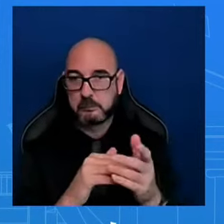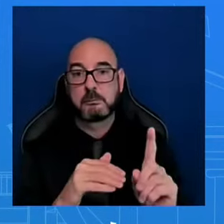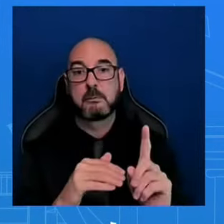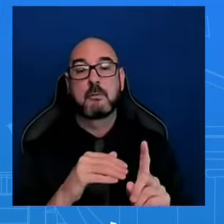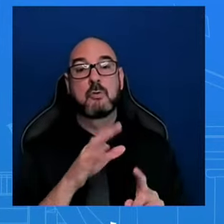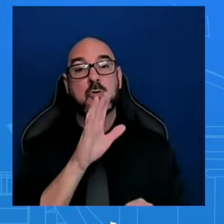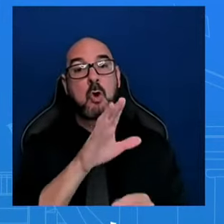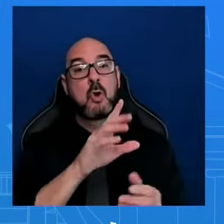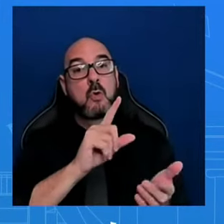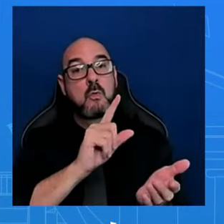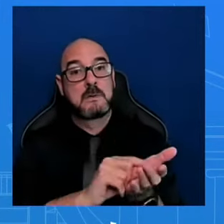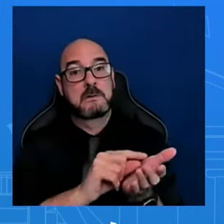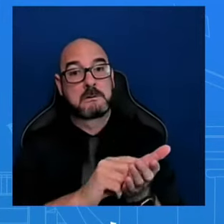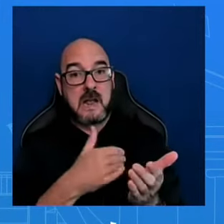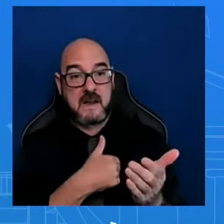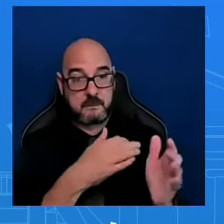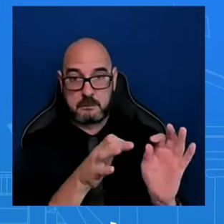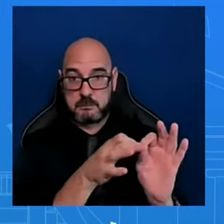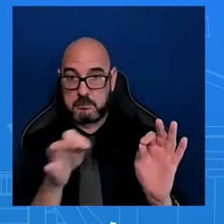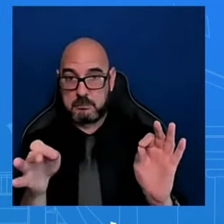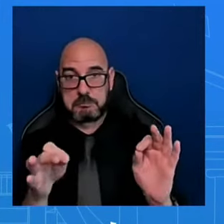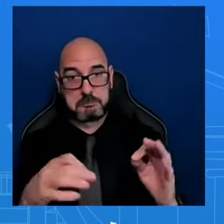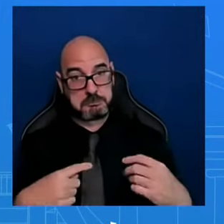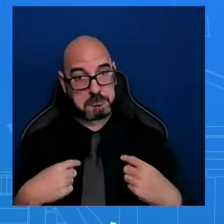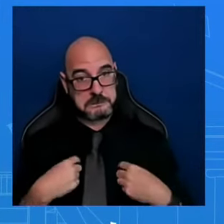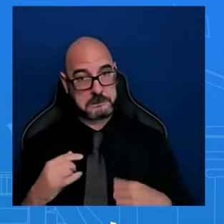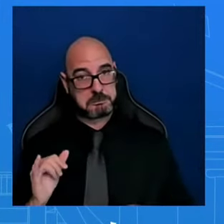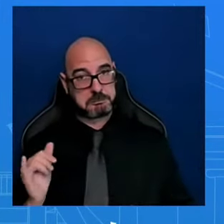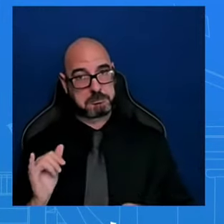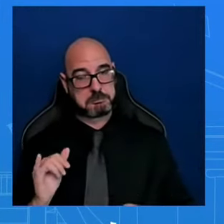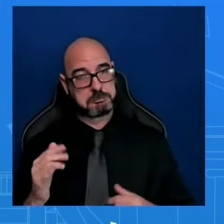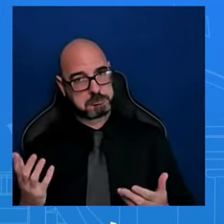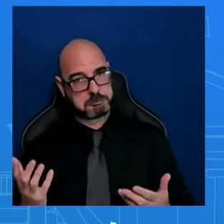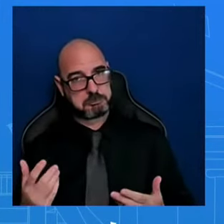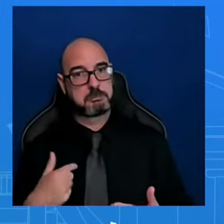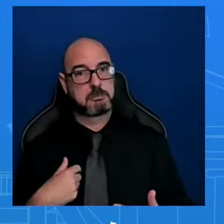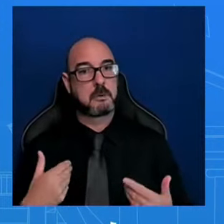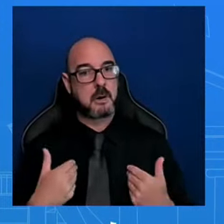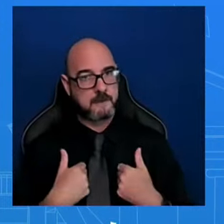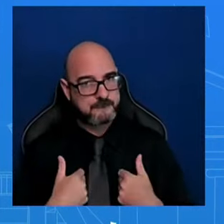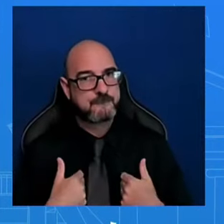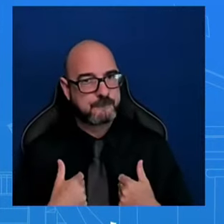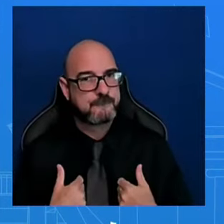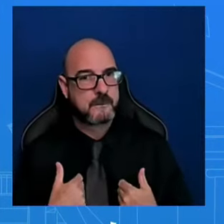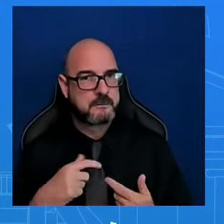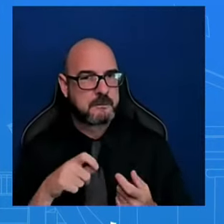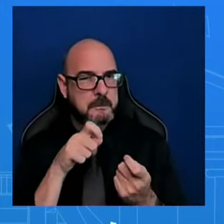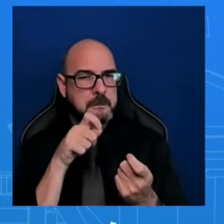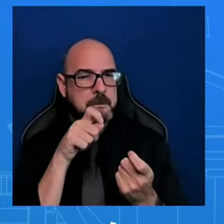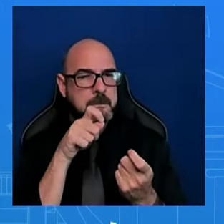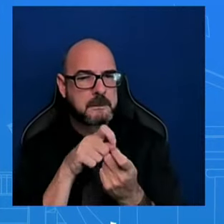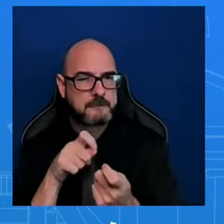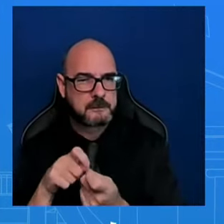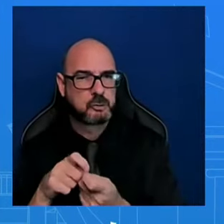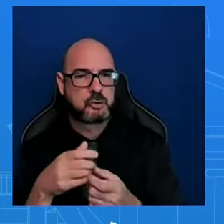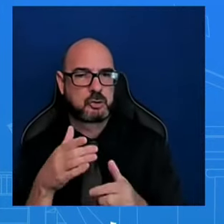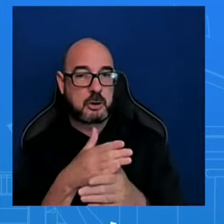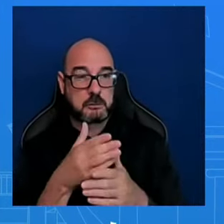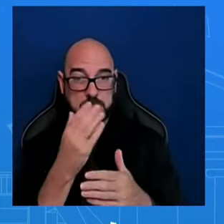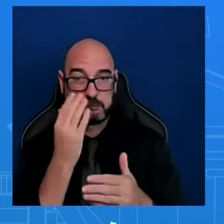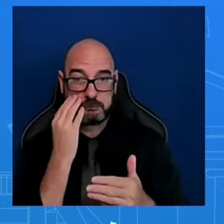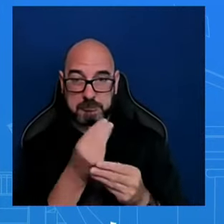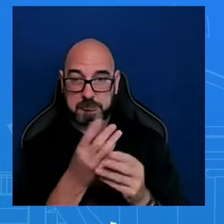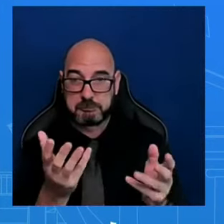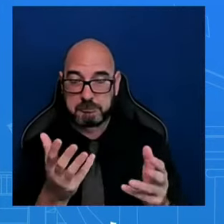And you've heard from me. I don't have anything else to share. I don't have anything else to share on that,